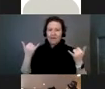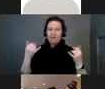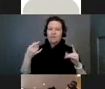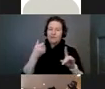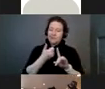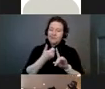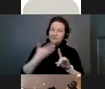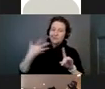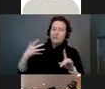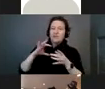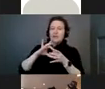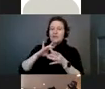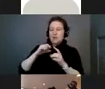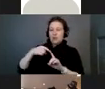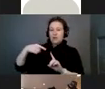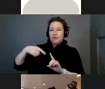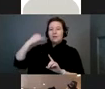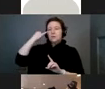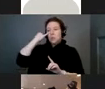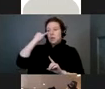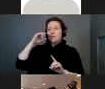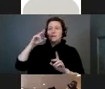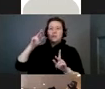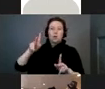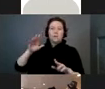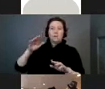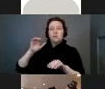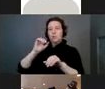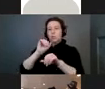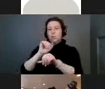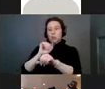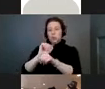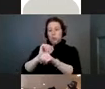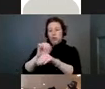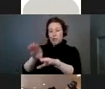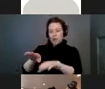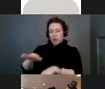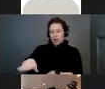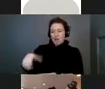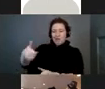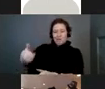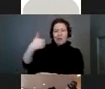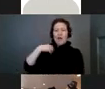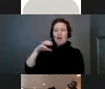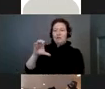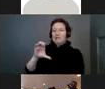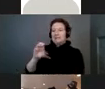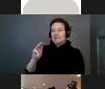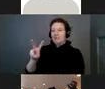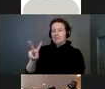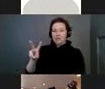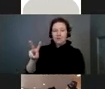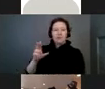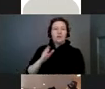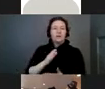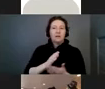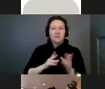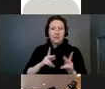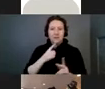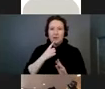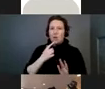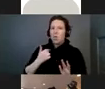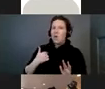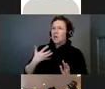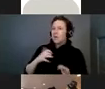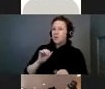goes with if someone is working with children with congenital CMV. Sometimes we'll have people who say, I don't want to work with PIPA,